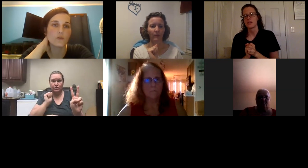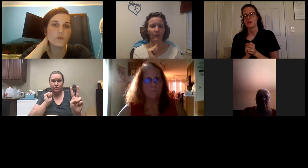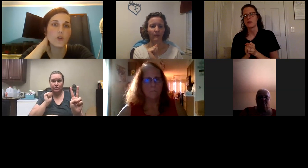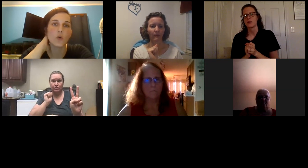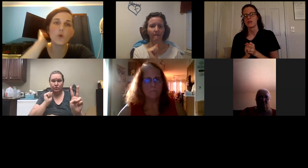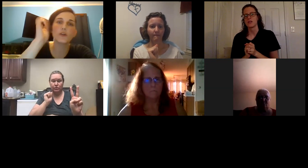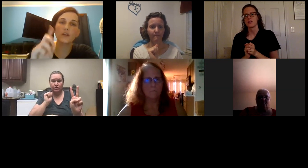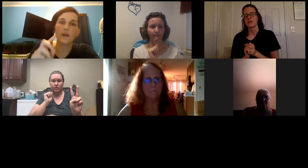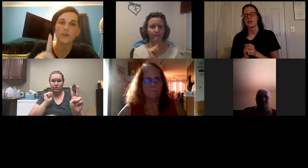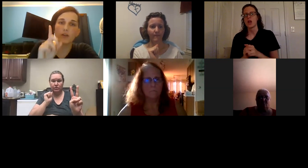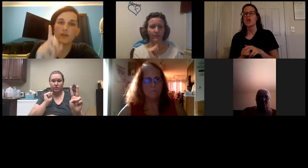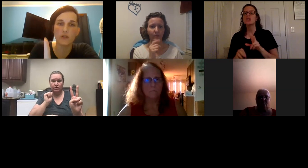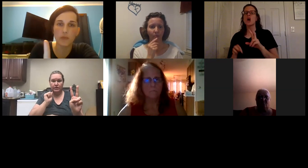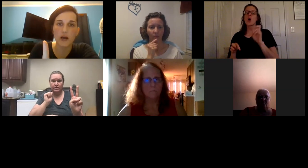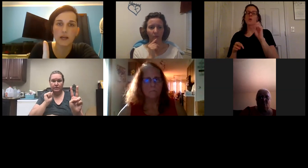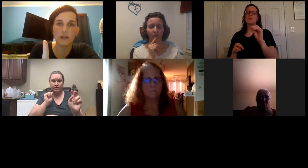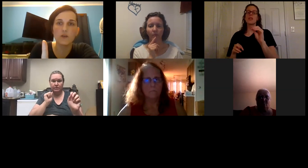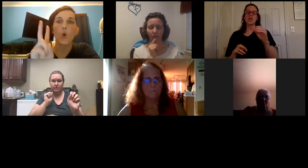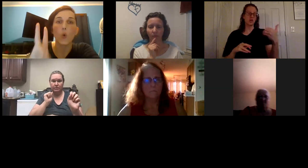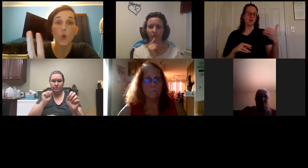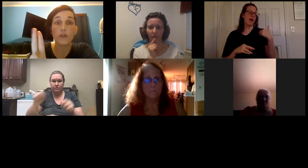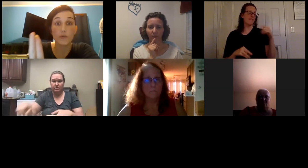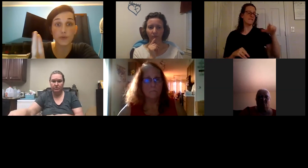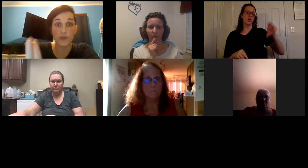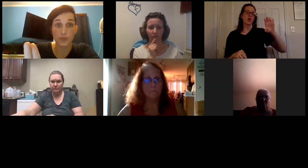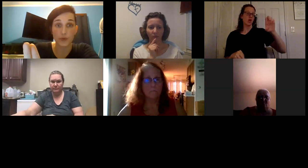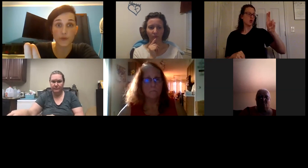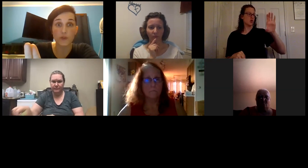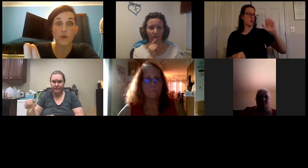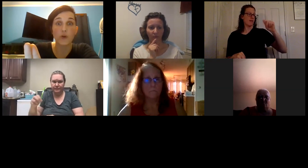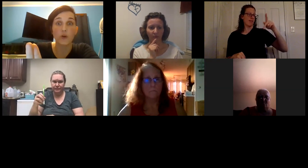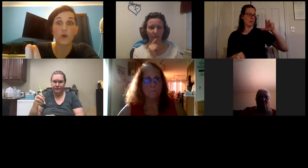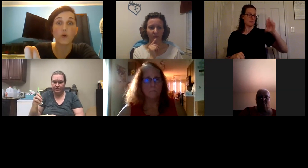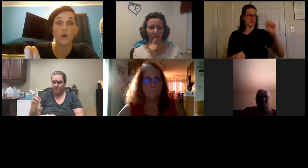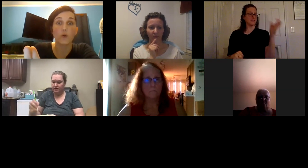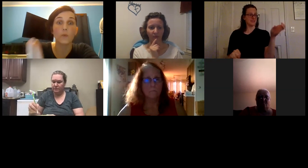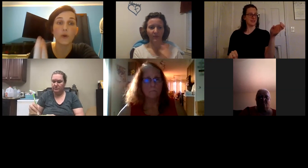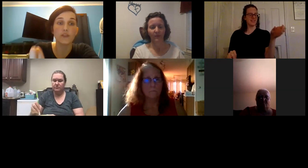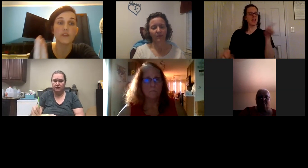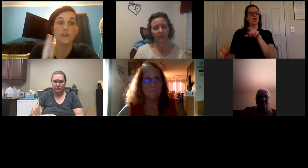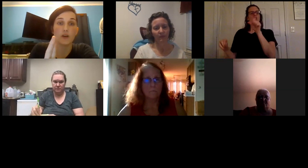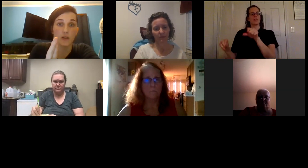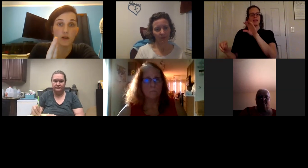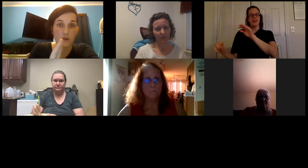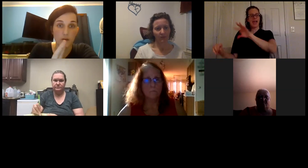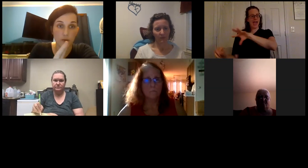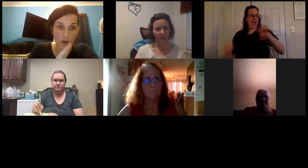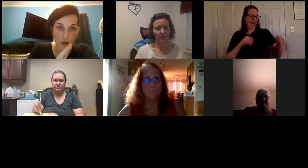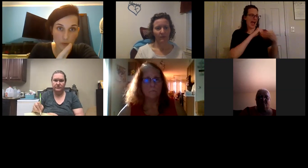No, one or the other, either the pine or the blue spruce with the